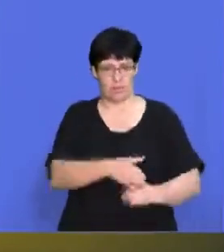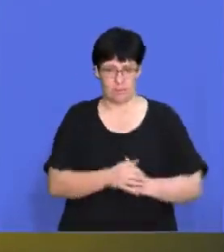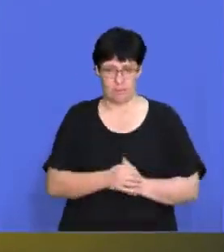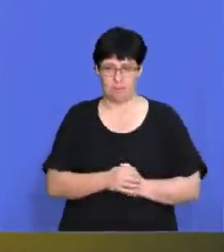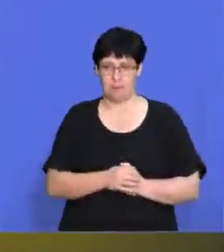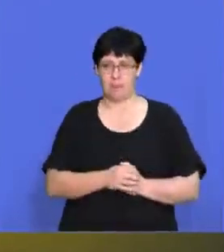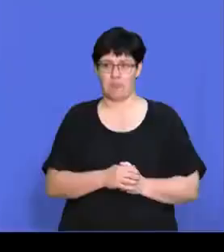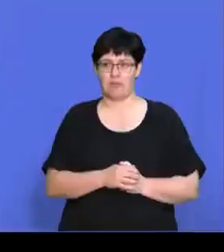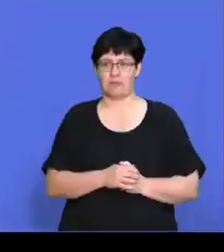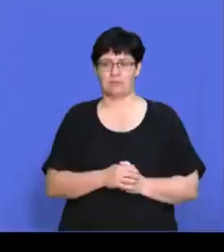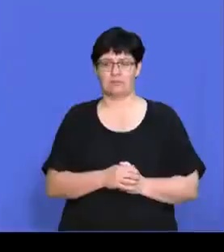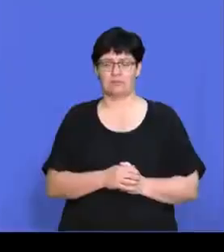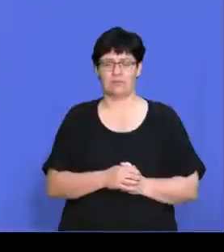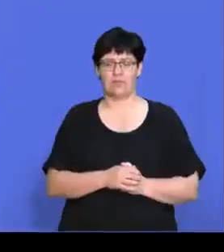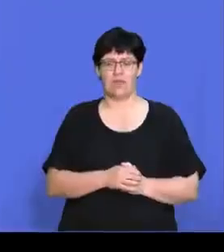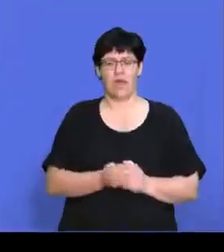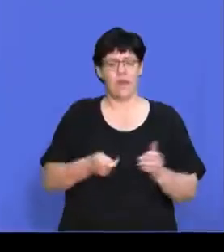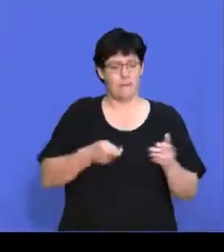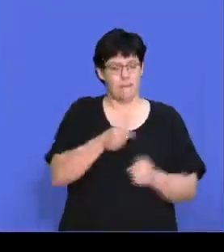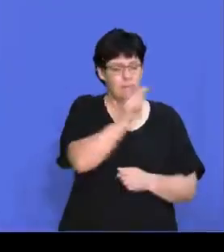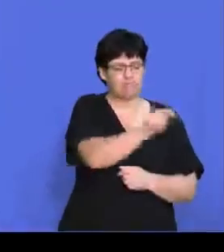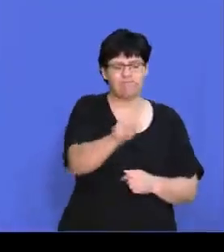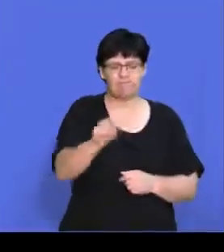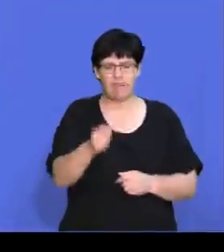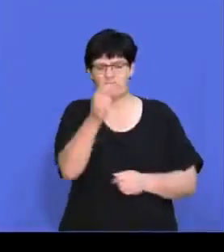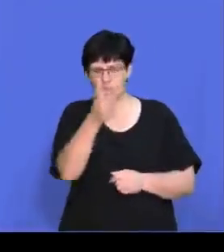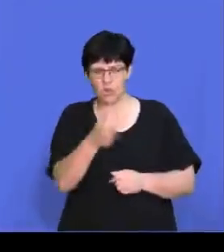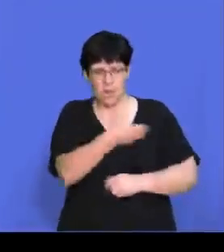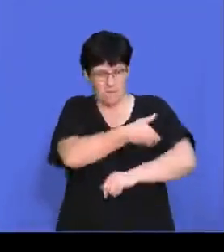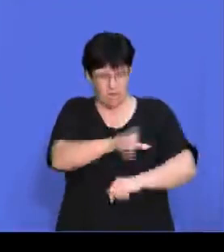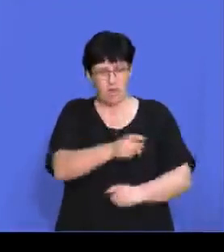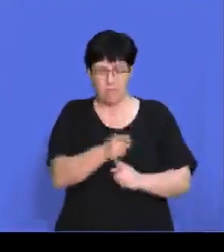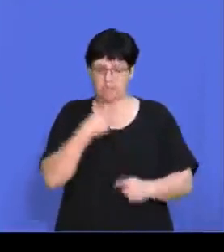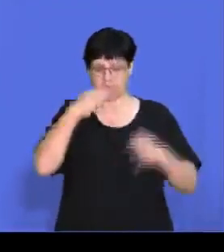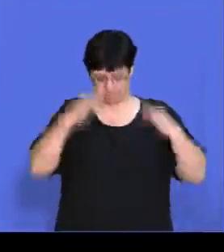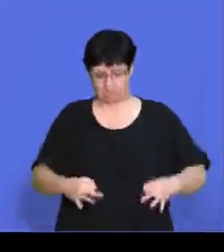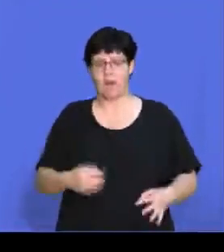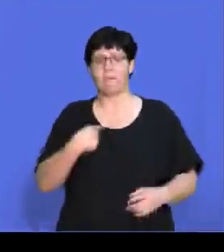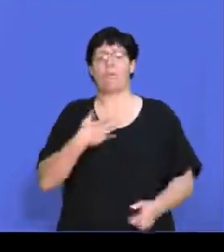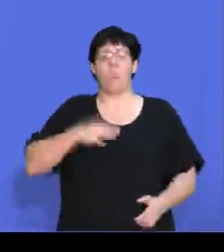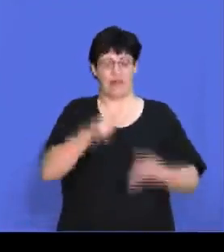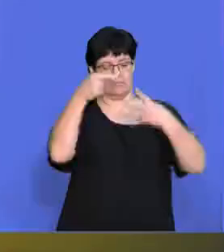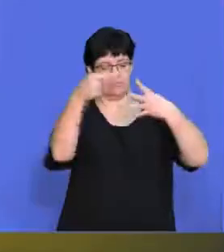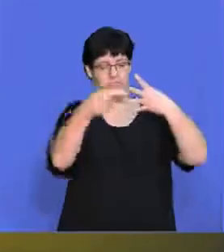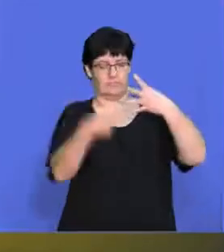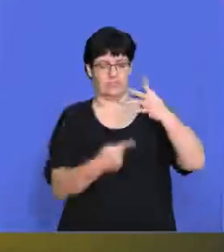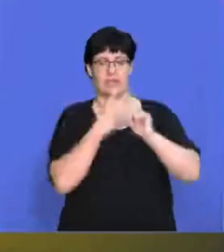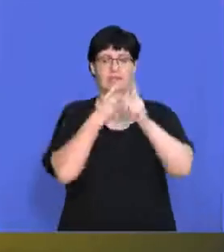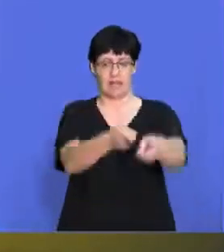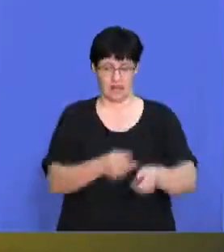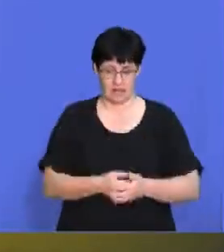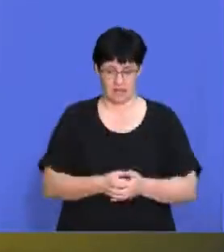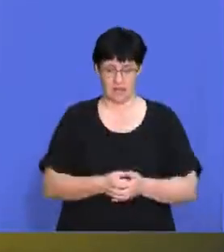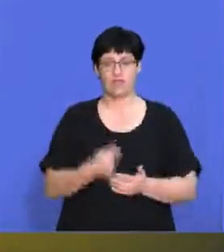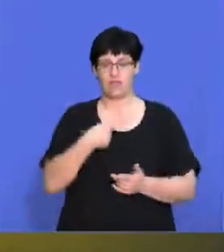A few powerful buyers are often able to dictate their terms to the business. So if I use the